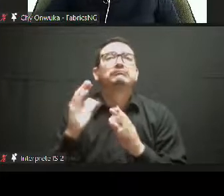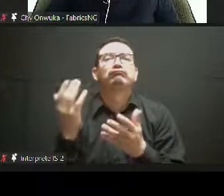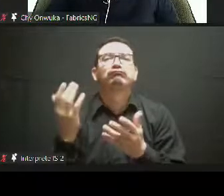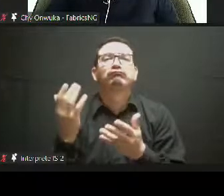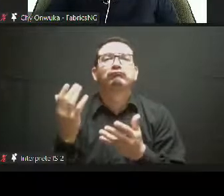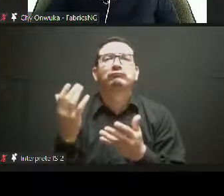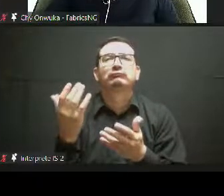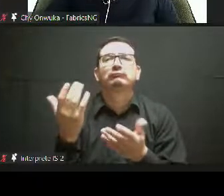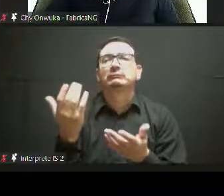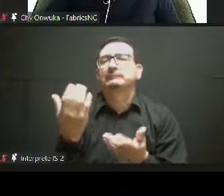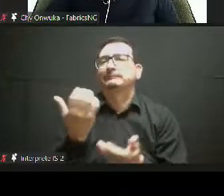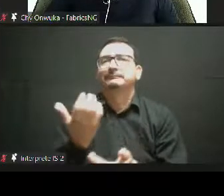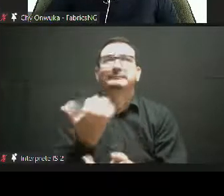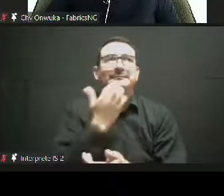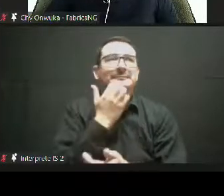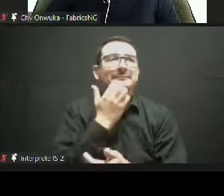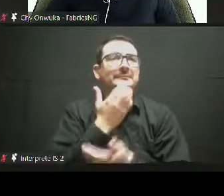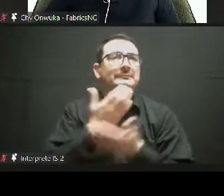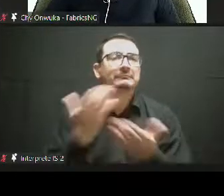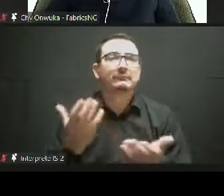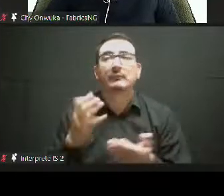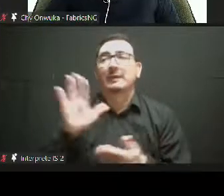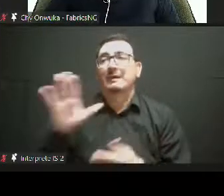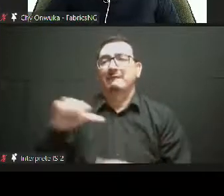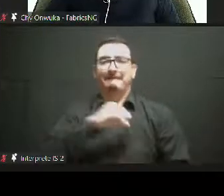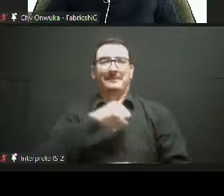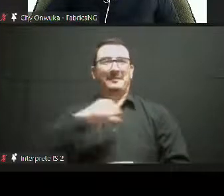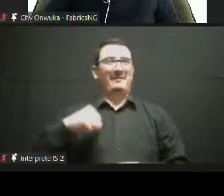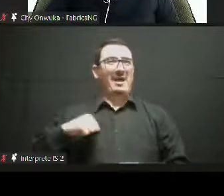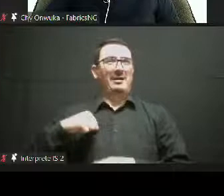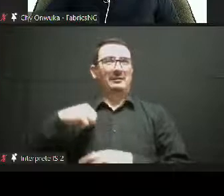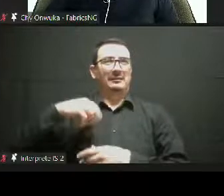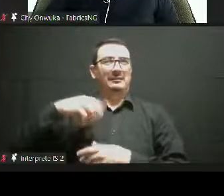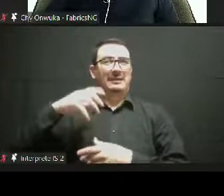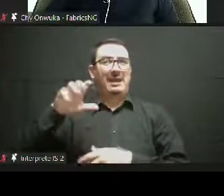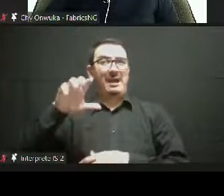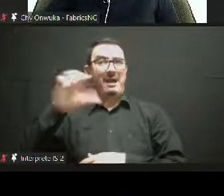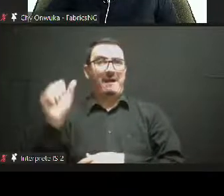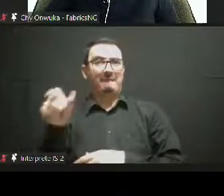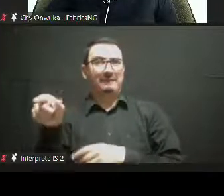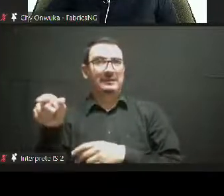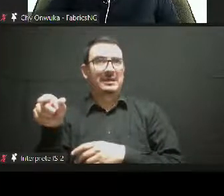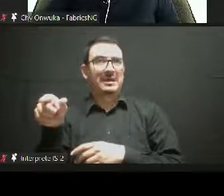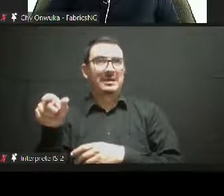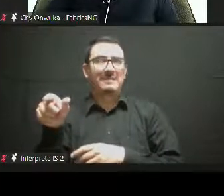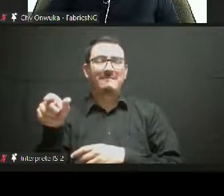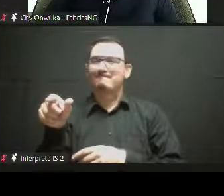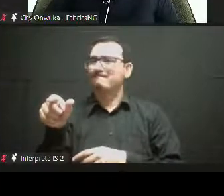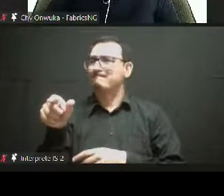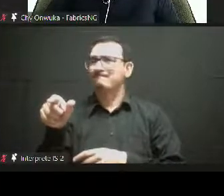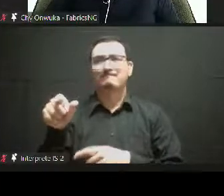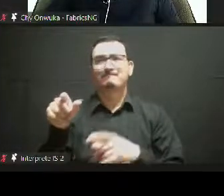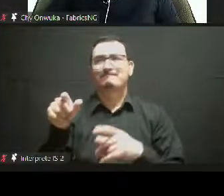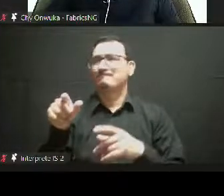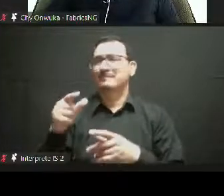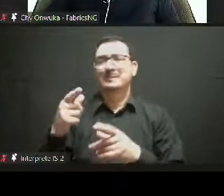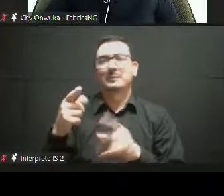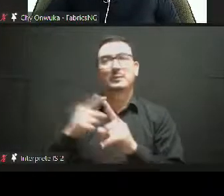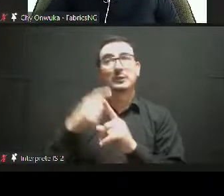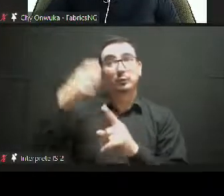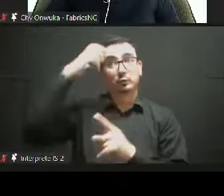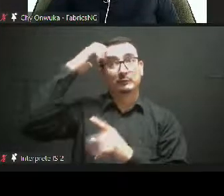doesn't look like necessarily like the American version or the European version, where there's a venture capitalist